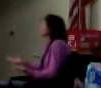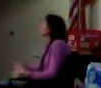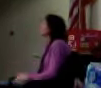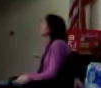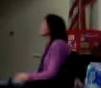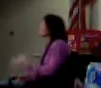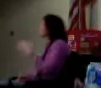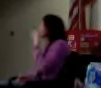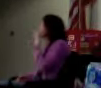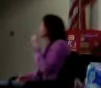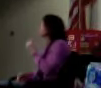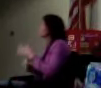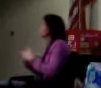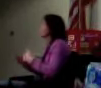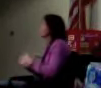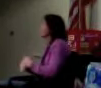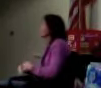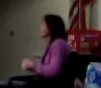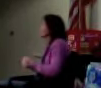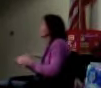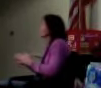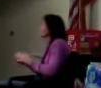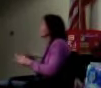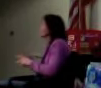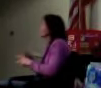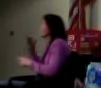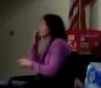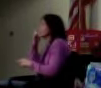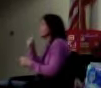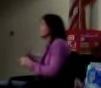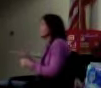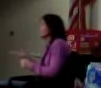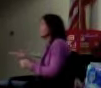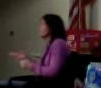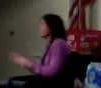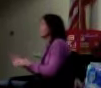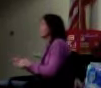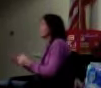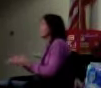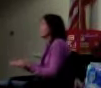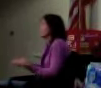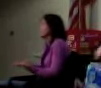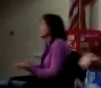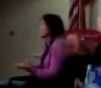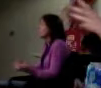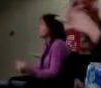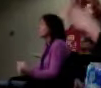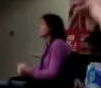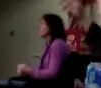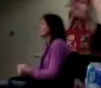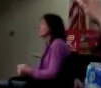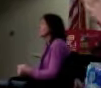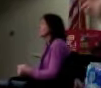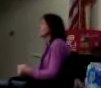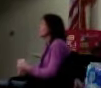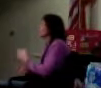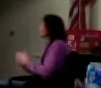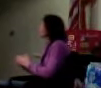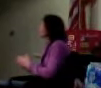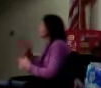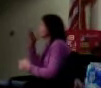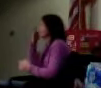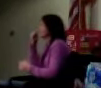that experience matters, that the ways people experience things, how they participate, oppose, stay silent, are part of those